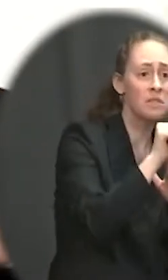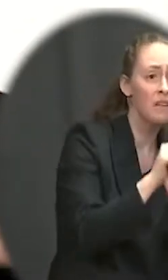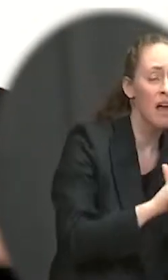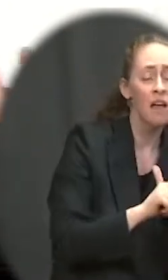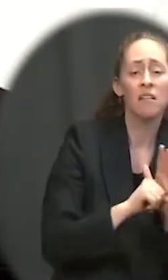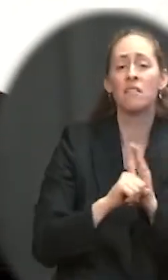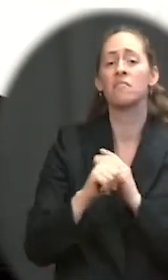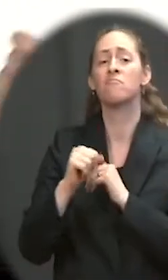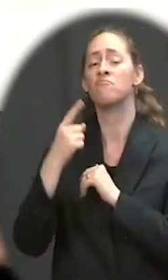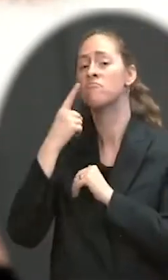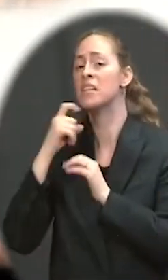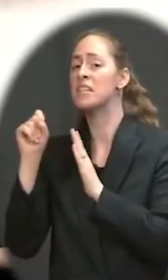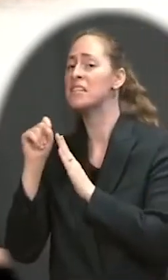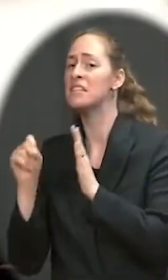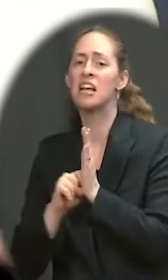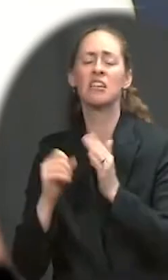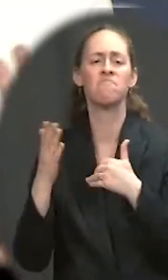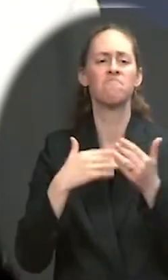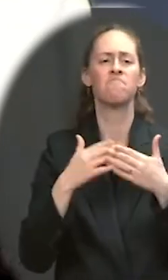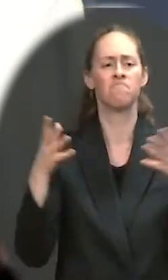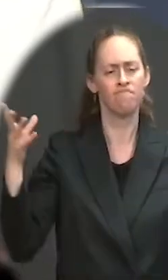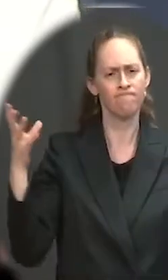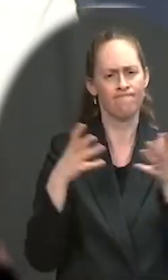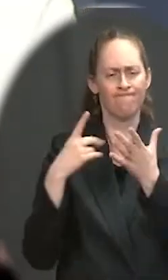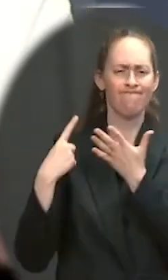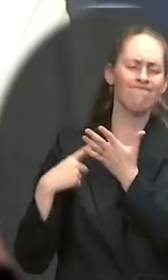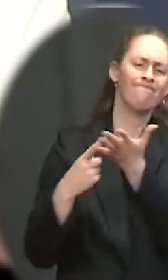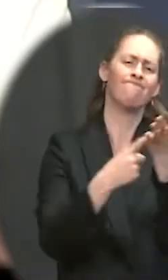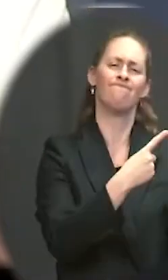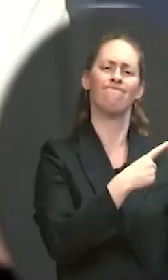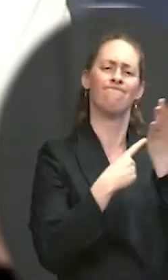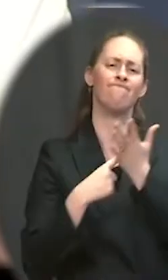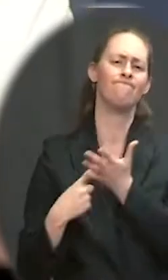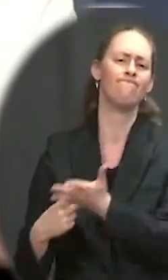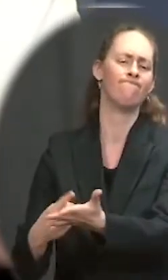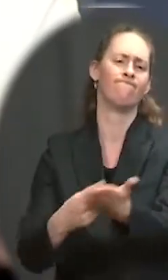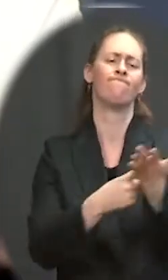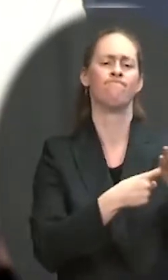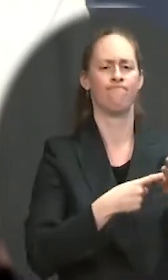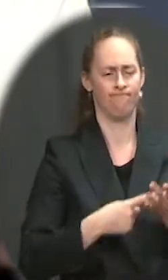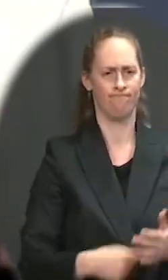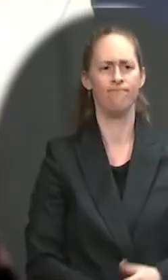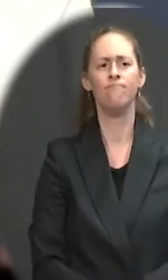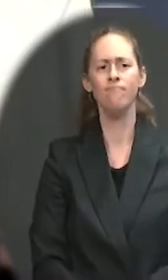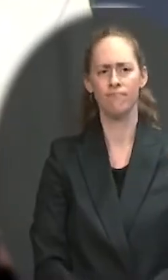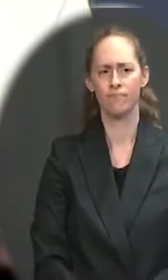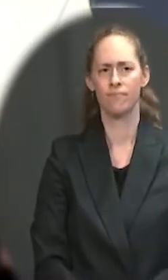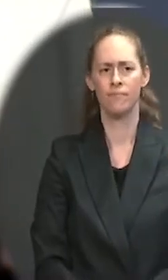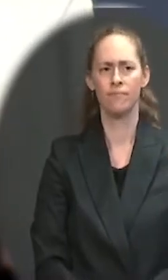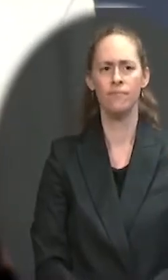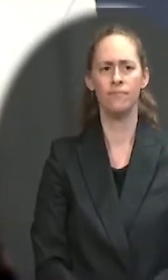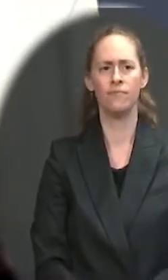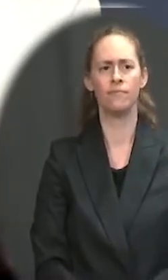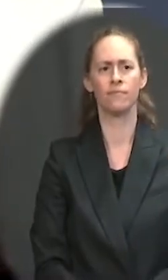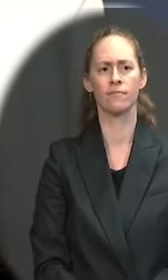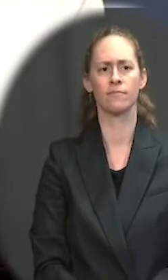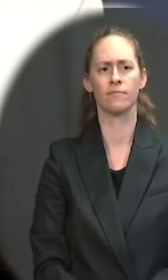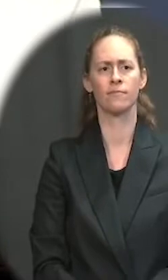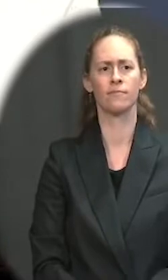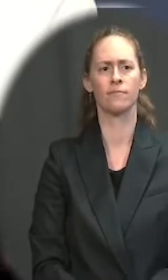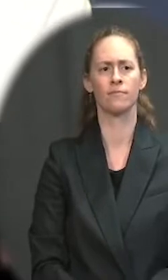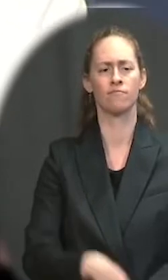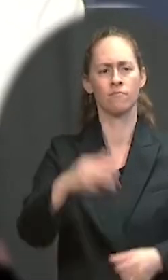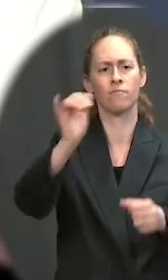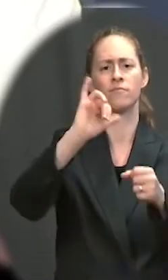changes we're making to allocations, as we talked about just yesterday. But we also have regular engagement with governors and local officials